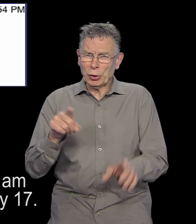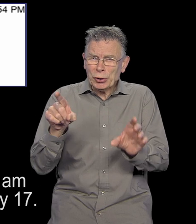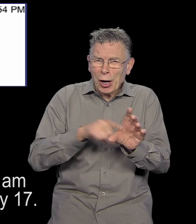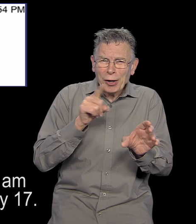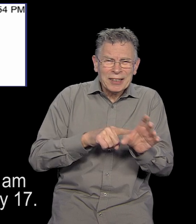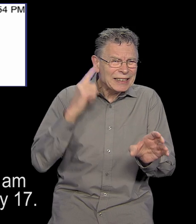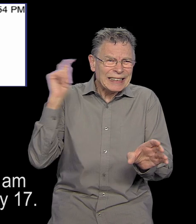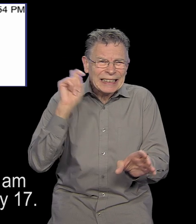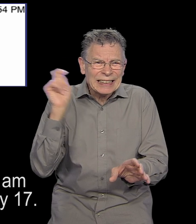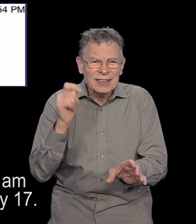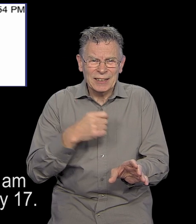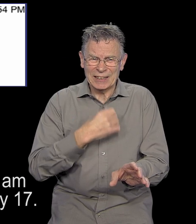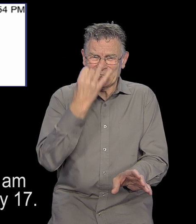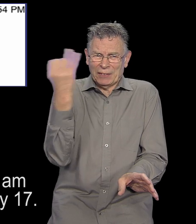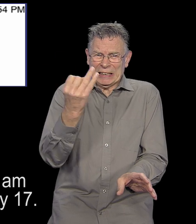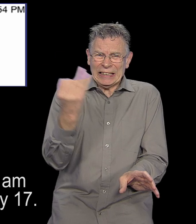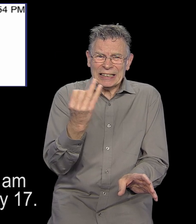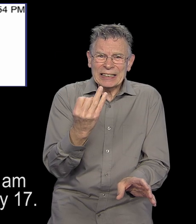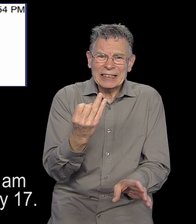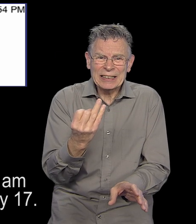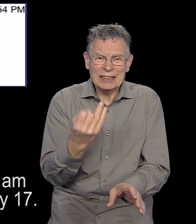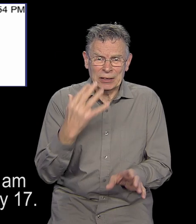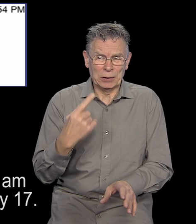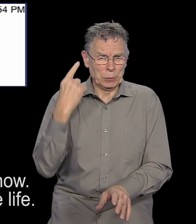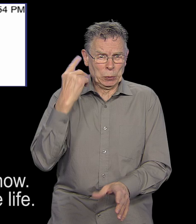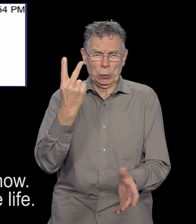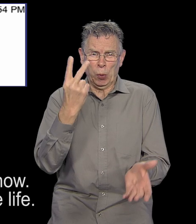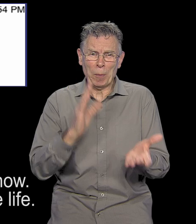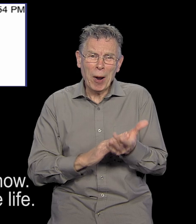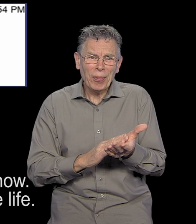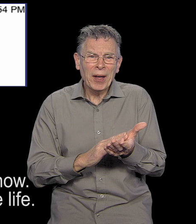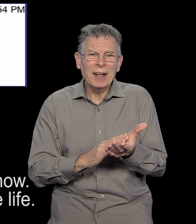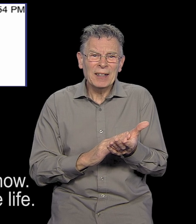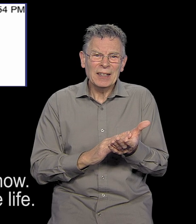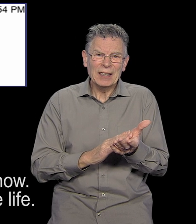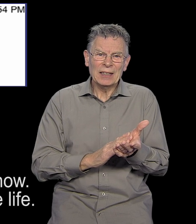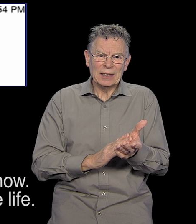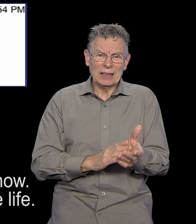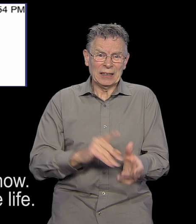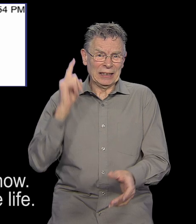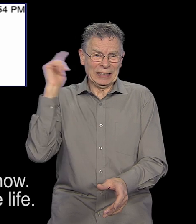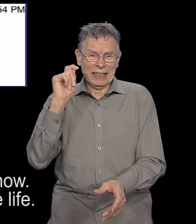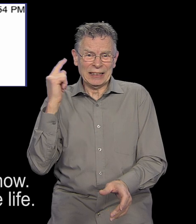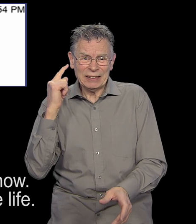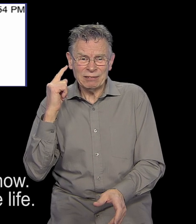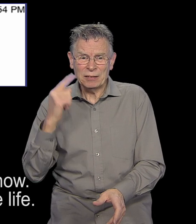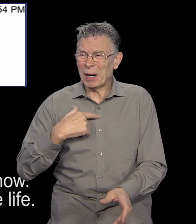now. I am the youngest tea sufferer ever, only 17. Had it for more than two months now. Tea is and will